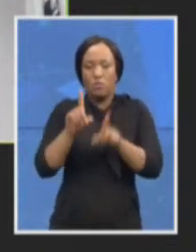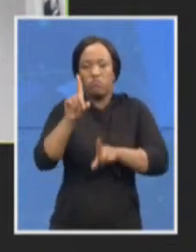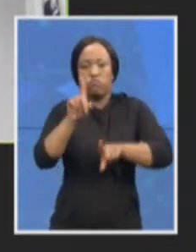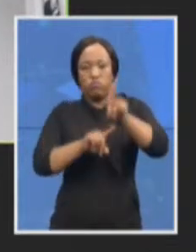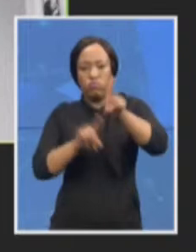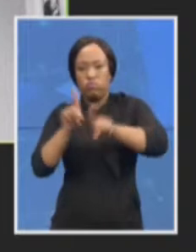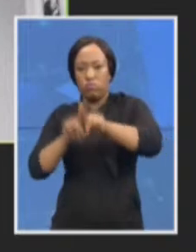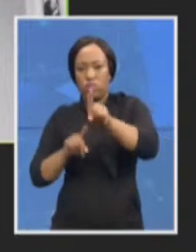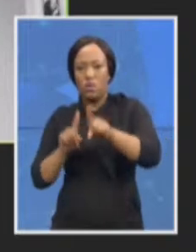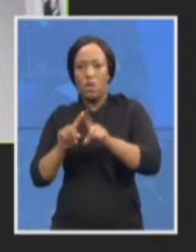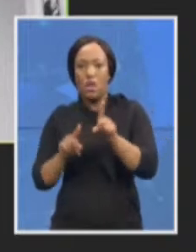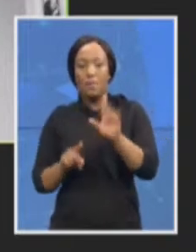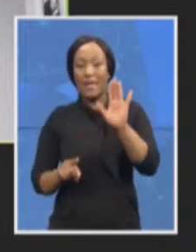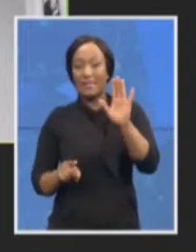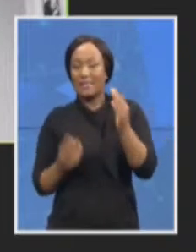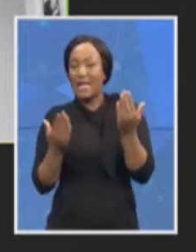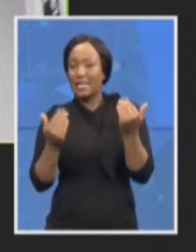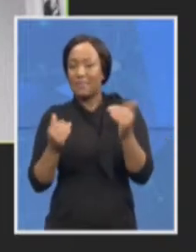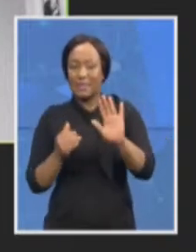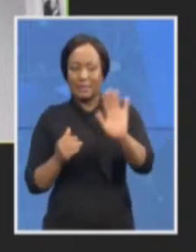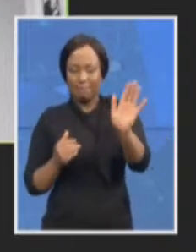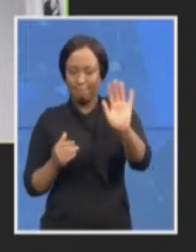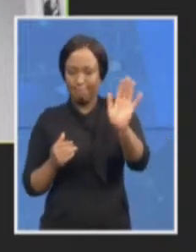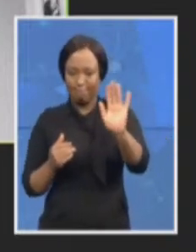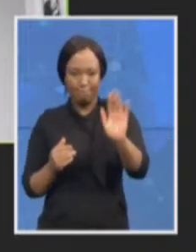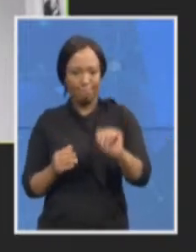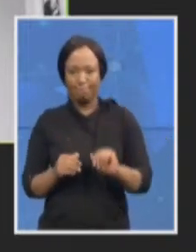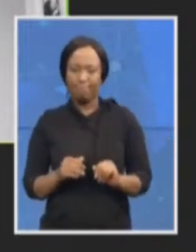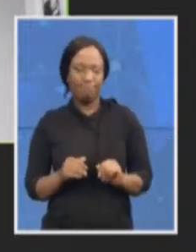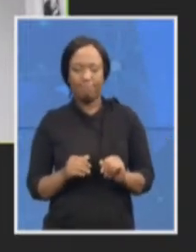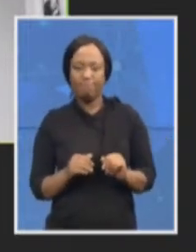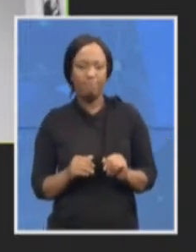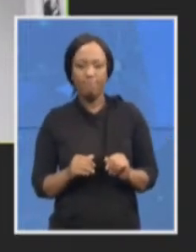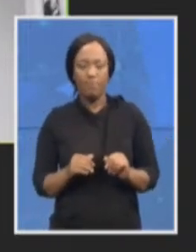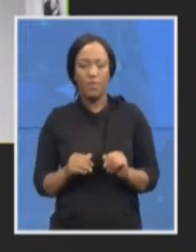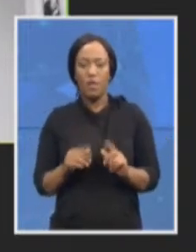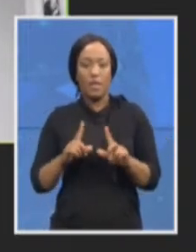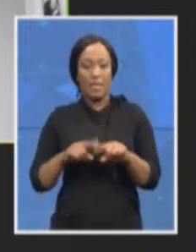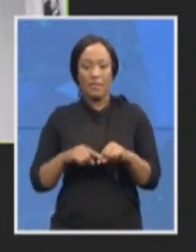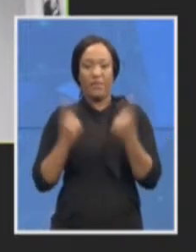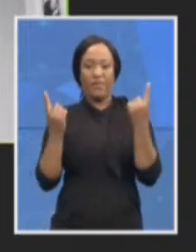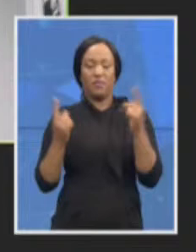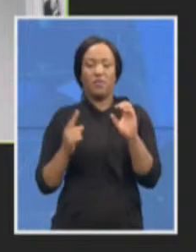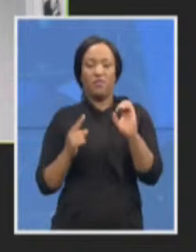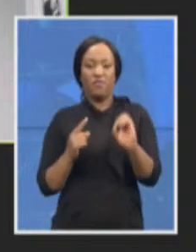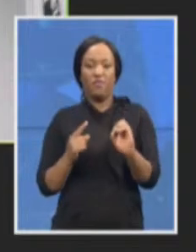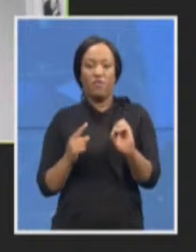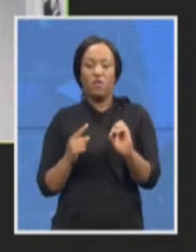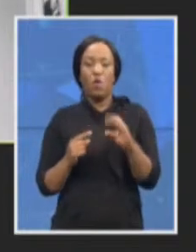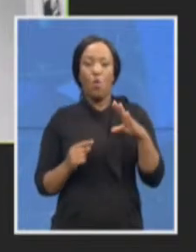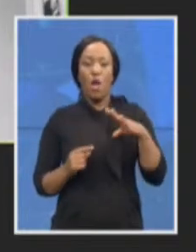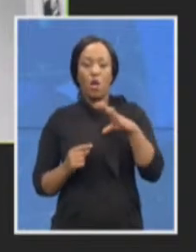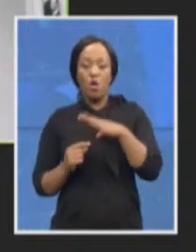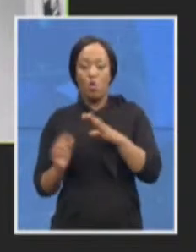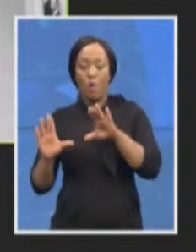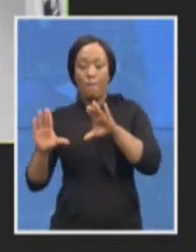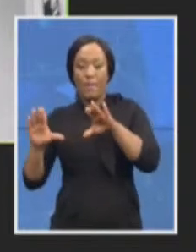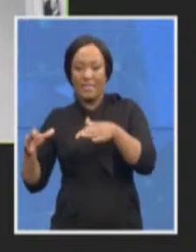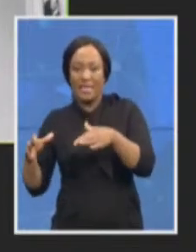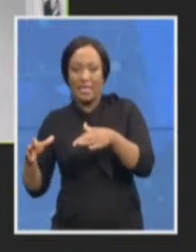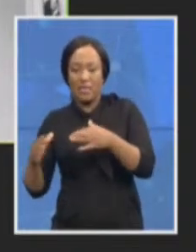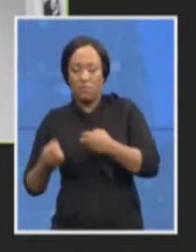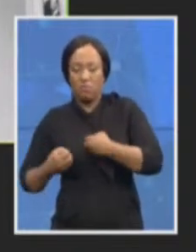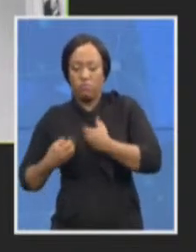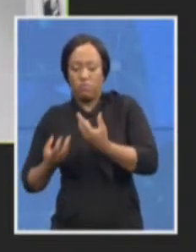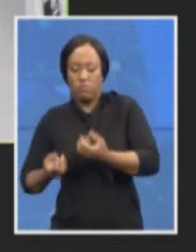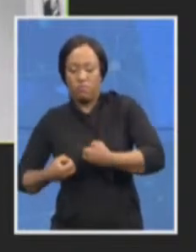to say that there's a big difference between testifying in a commission and putting together a watertight case. And so